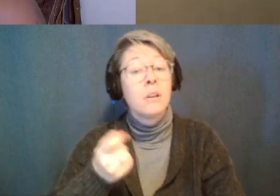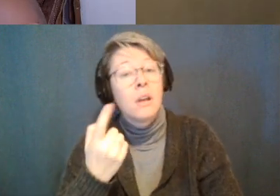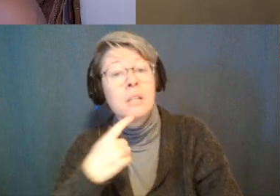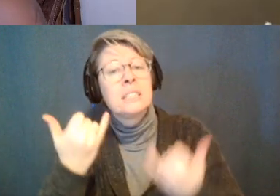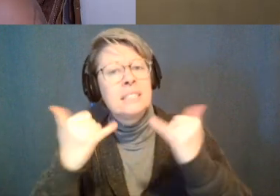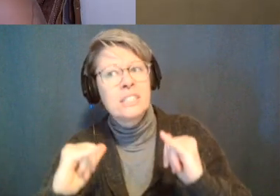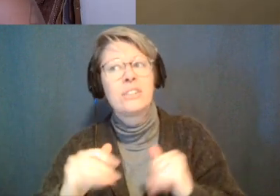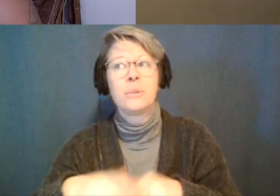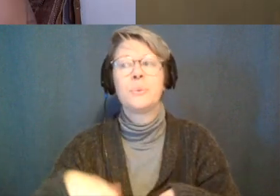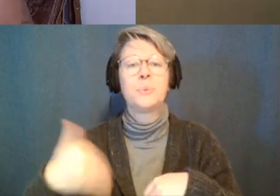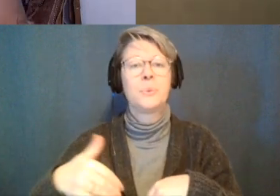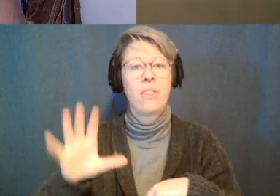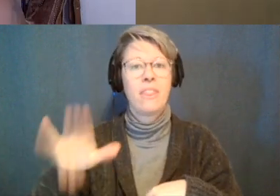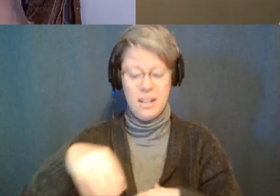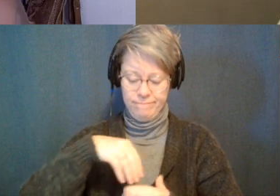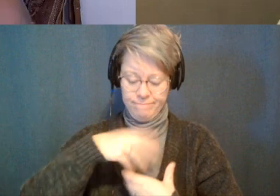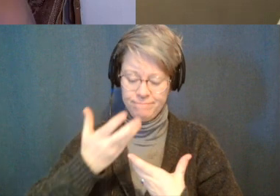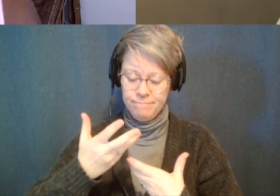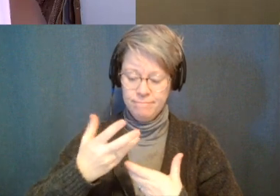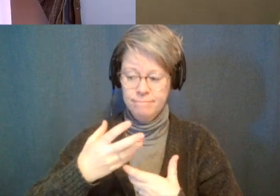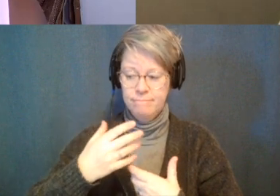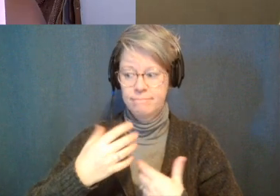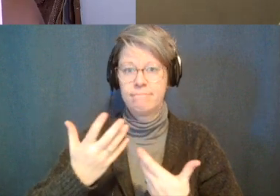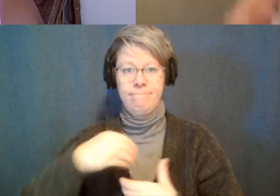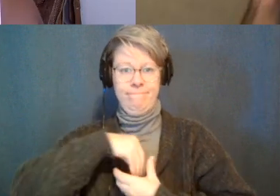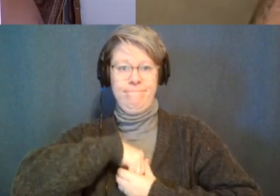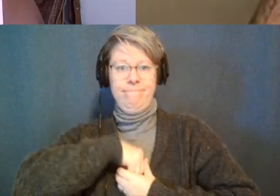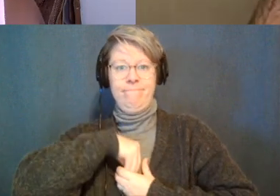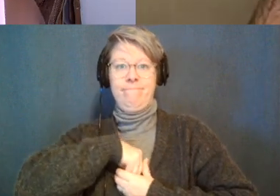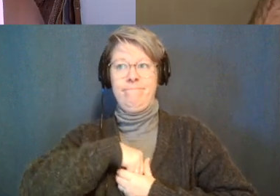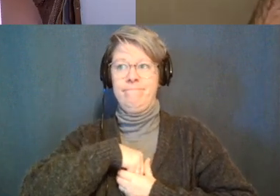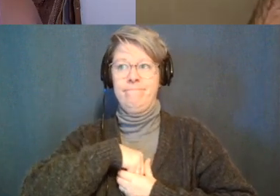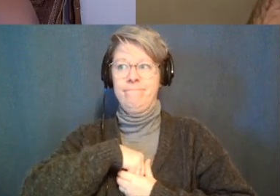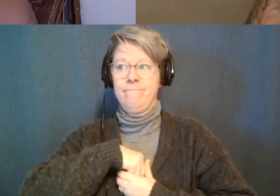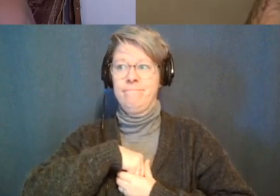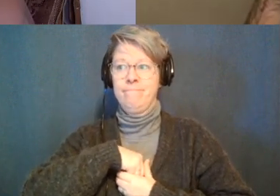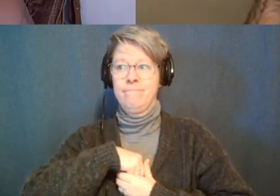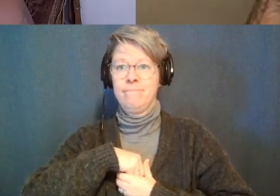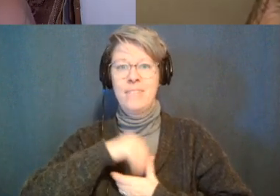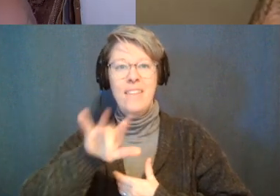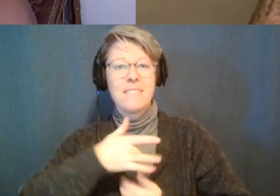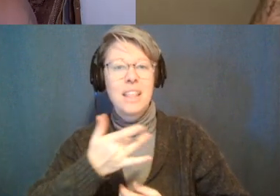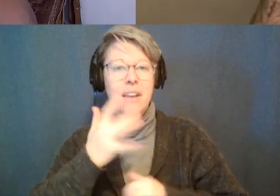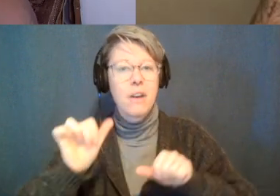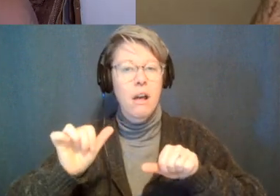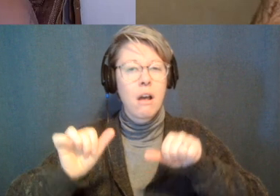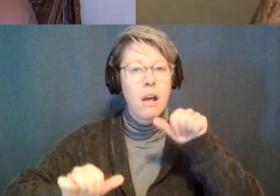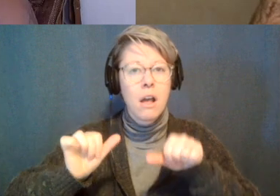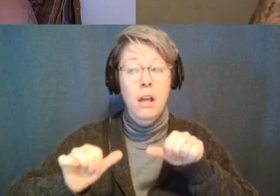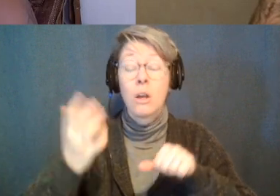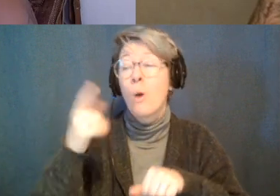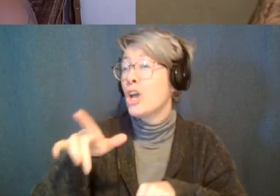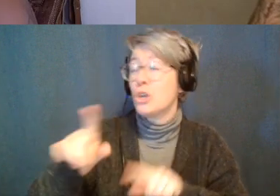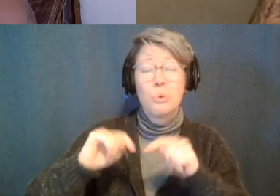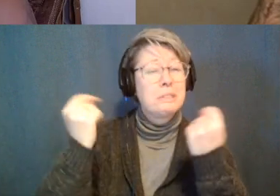charge like it's within us that um and it's still in you you know like like that feeling of uncertainty because also you lead a great team